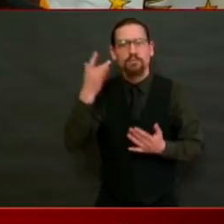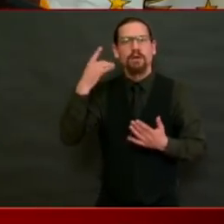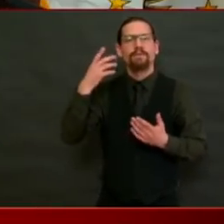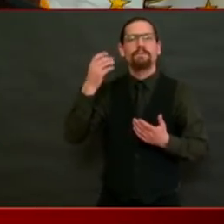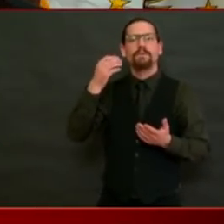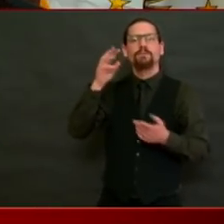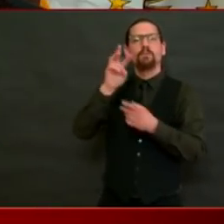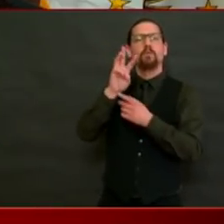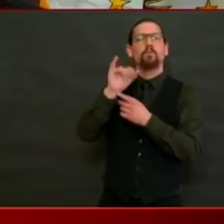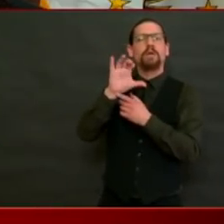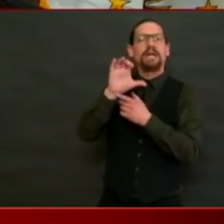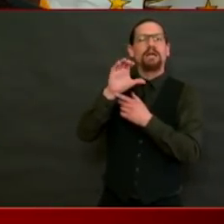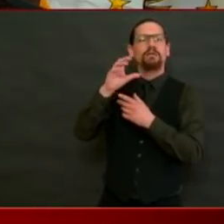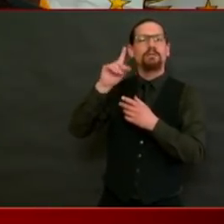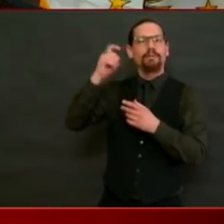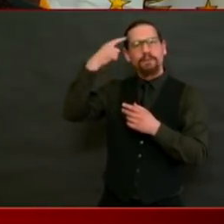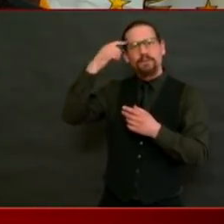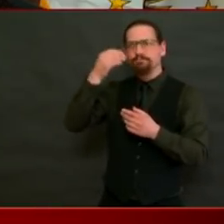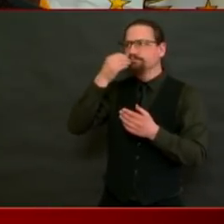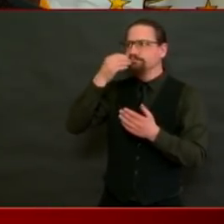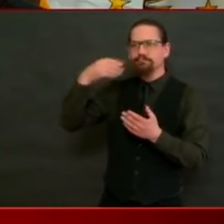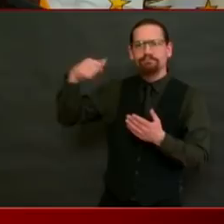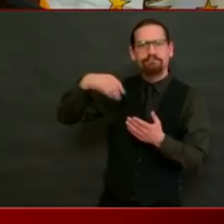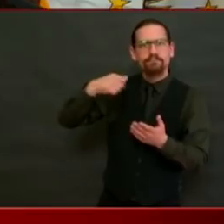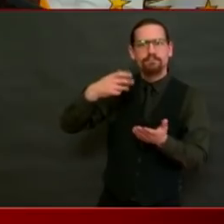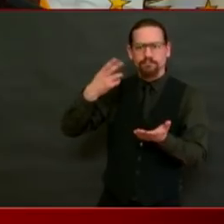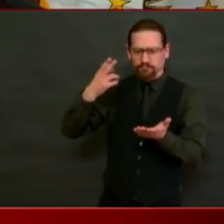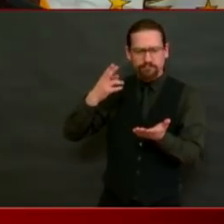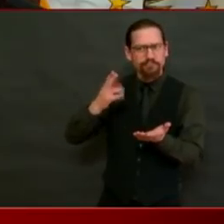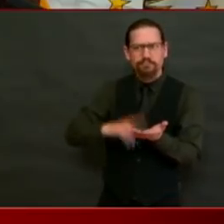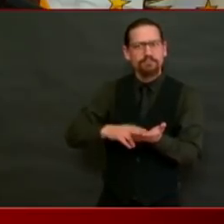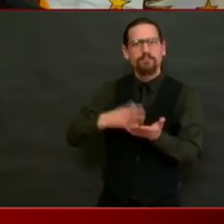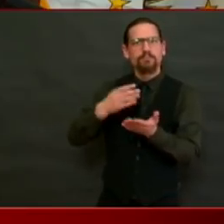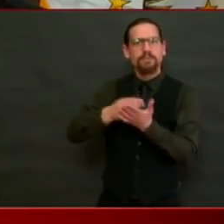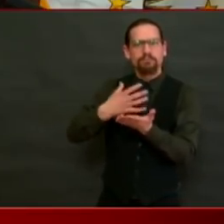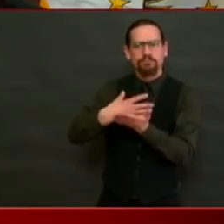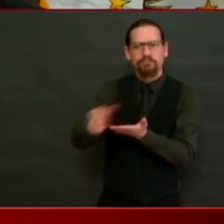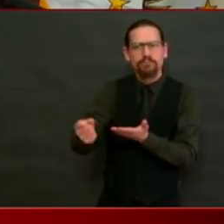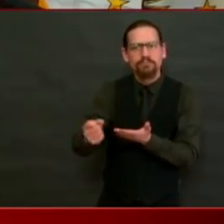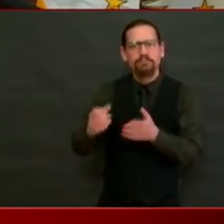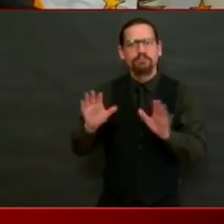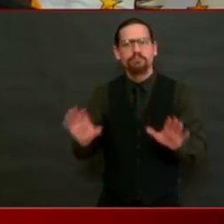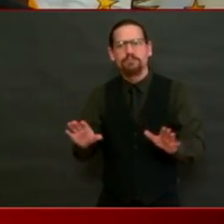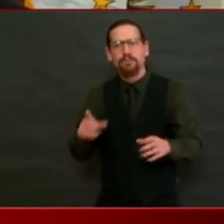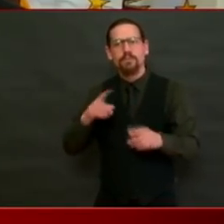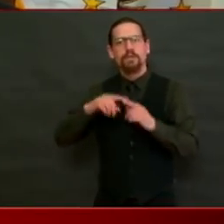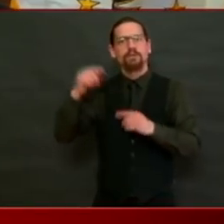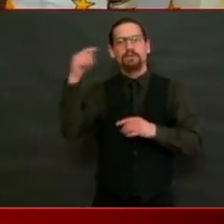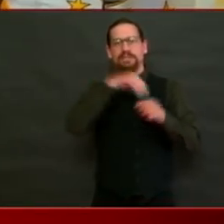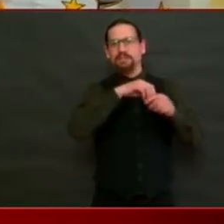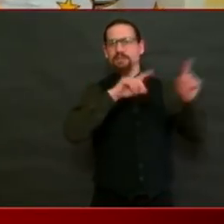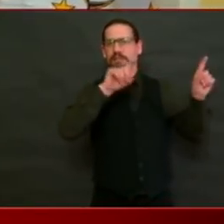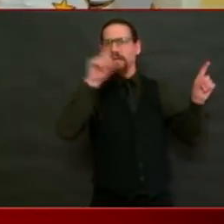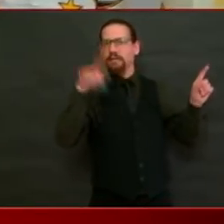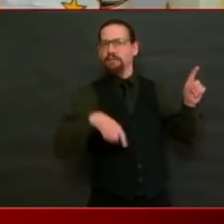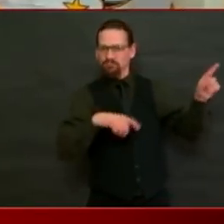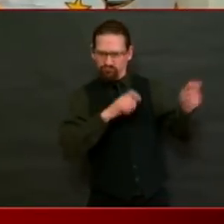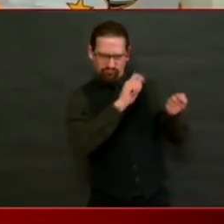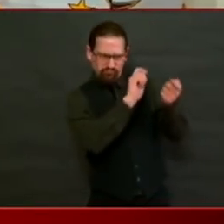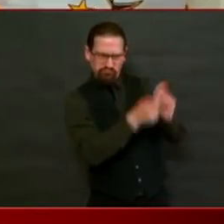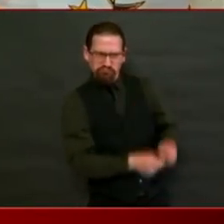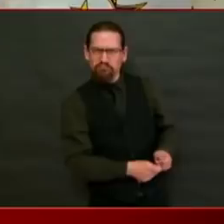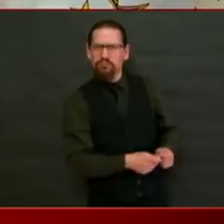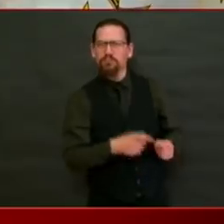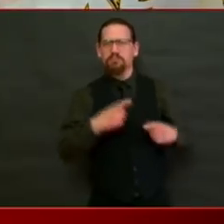are sold out of those items? I understand Texas made changes to their program. So we have increased the